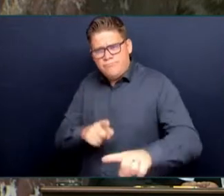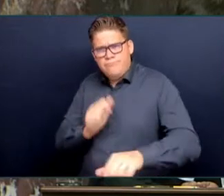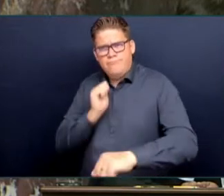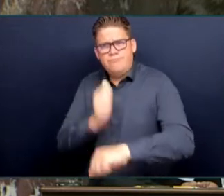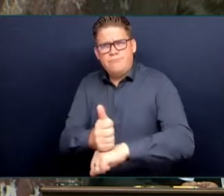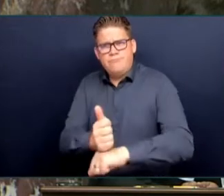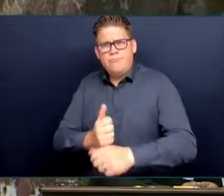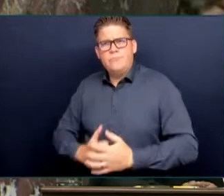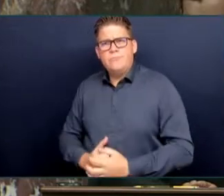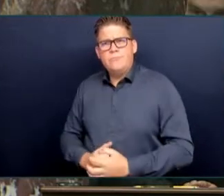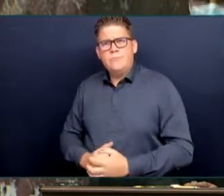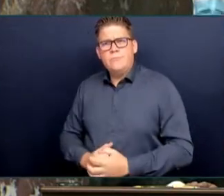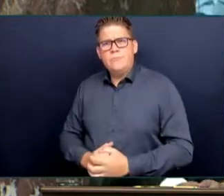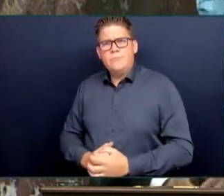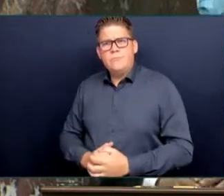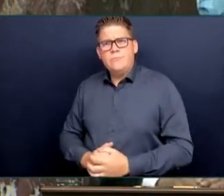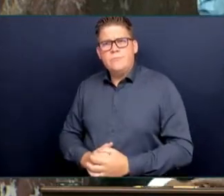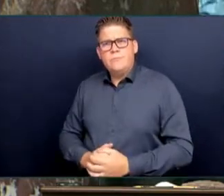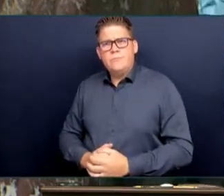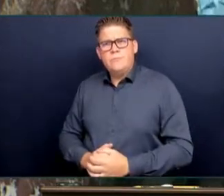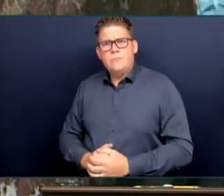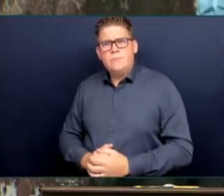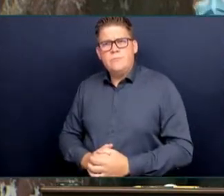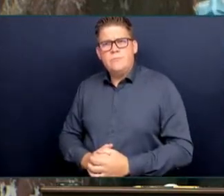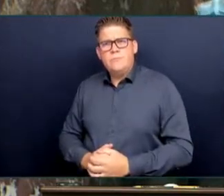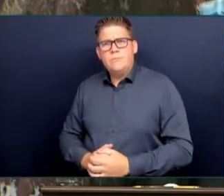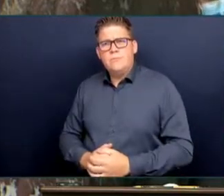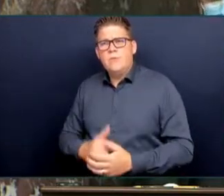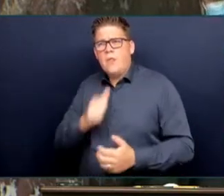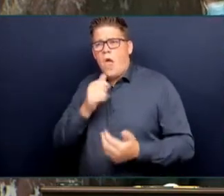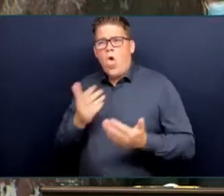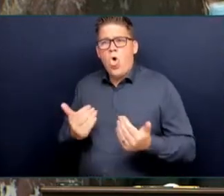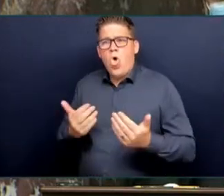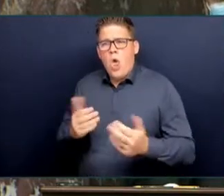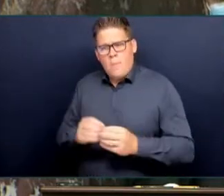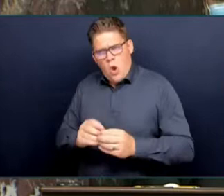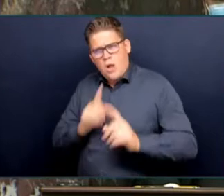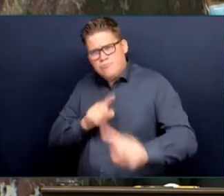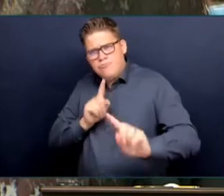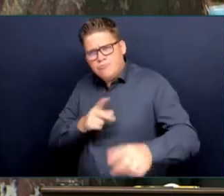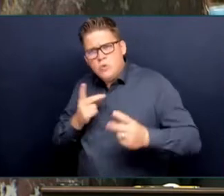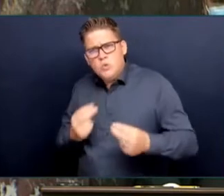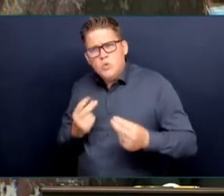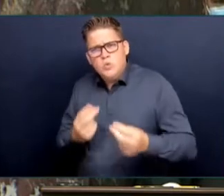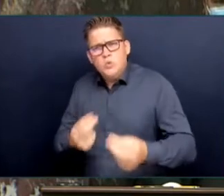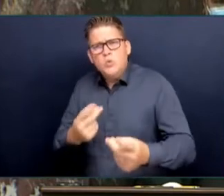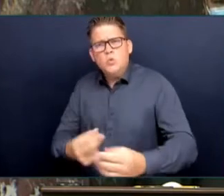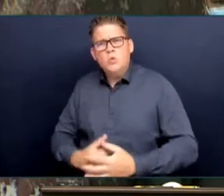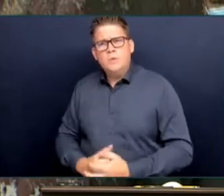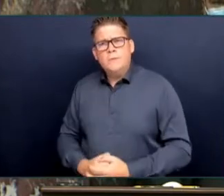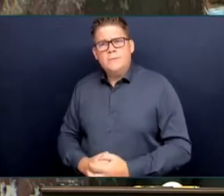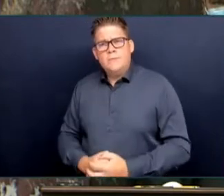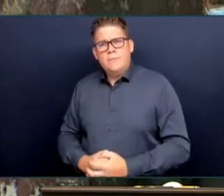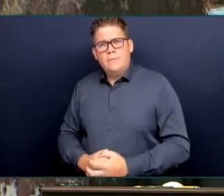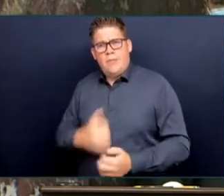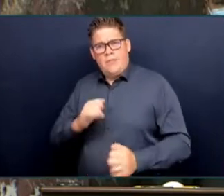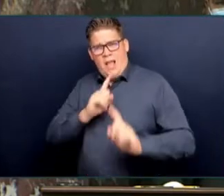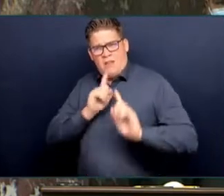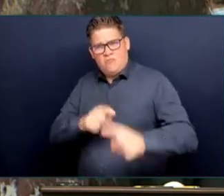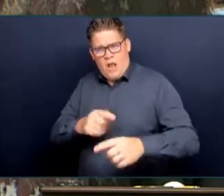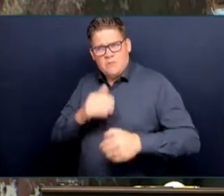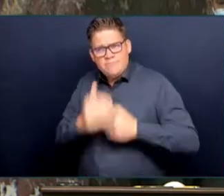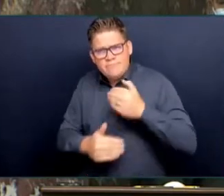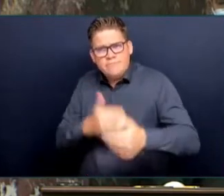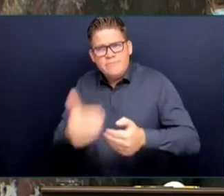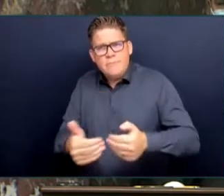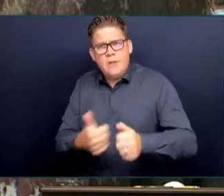I would, of course, hope that the Opposition understands that that directive has to be compliant with the Criminal Code of Canada and with the Charter of Rights